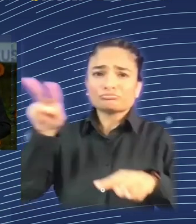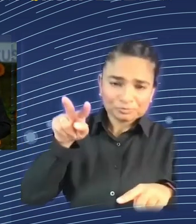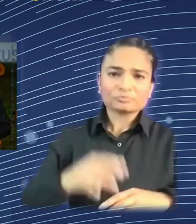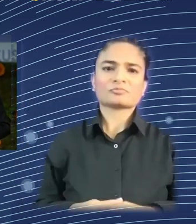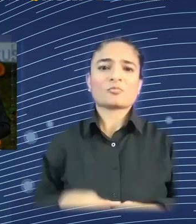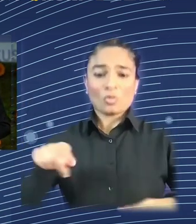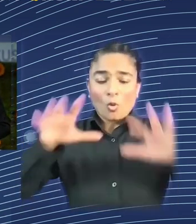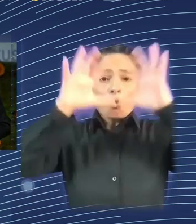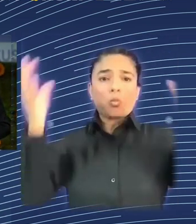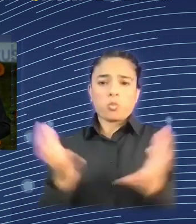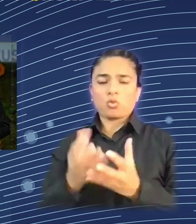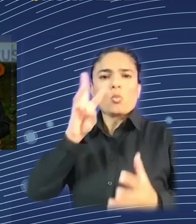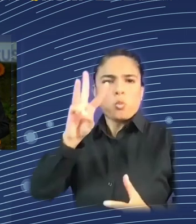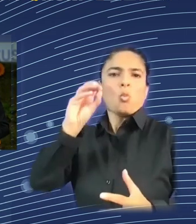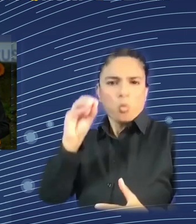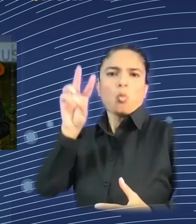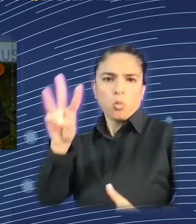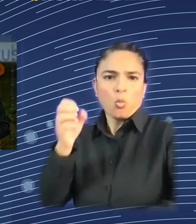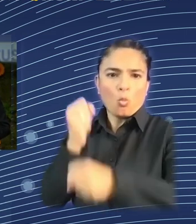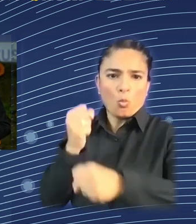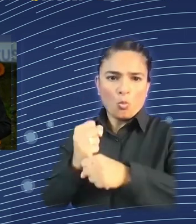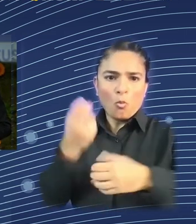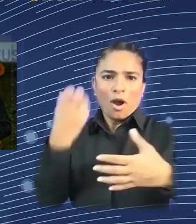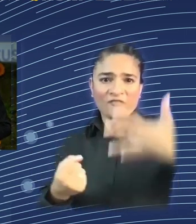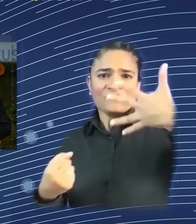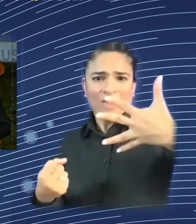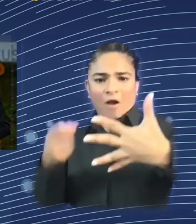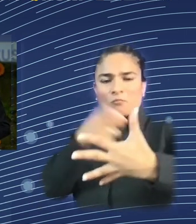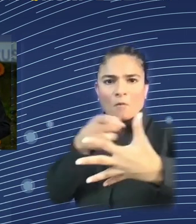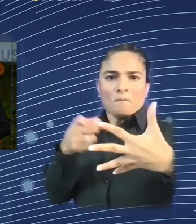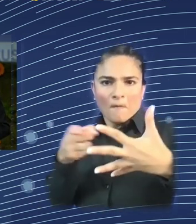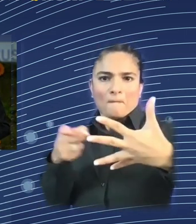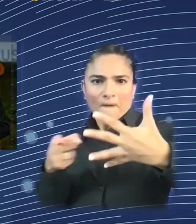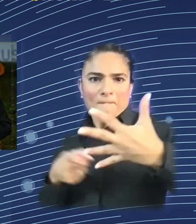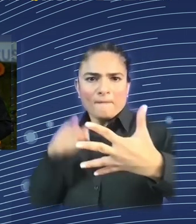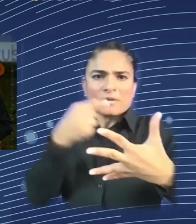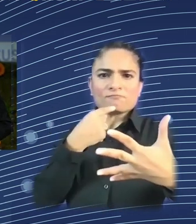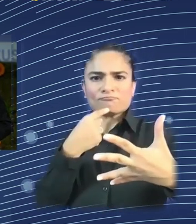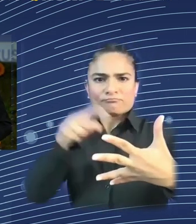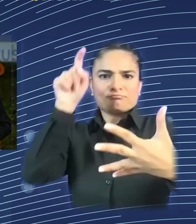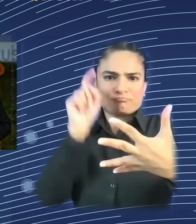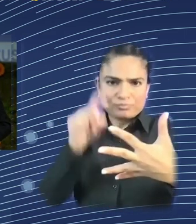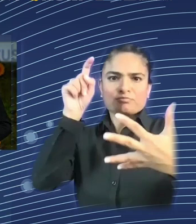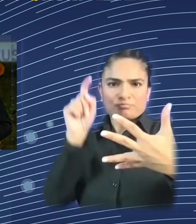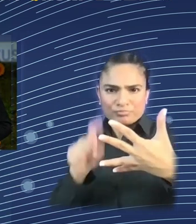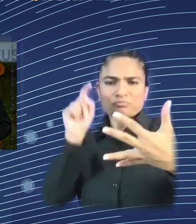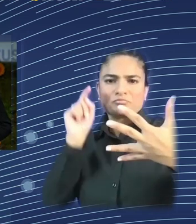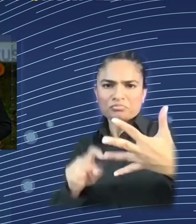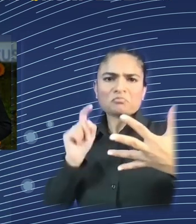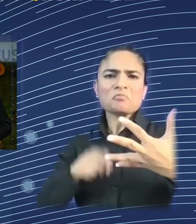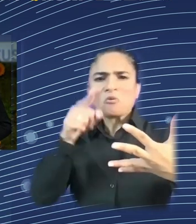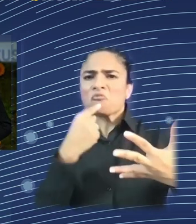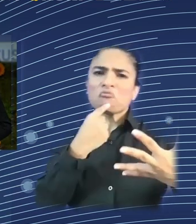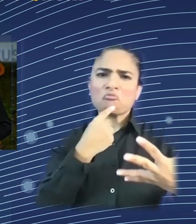open Slider on any tool that you're using, any device that you're using, or you can also have the QR code there. And